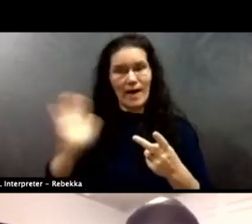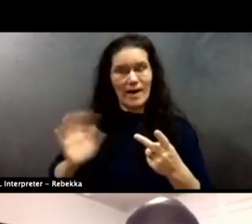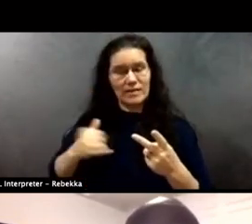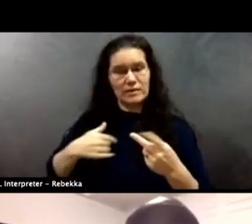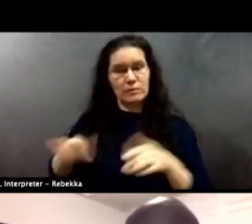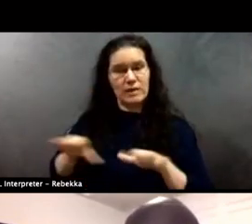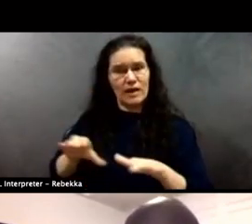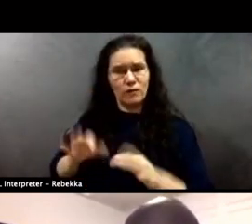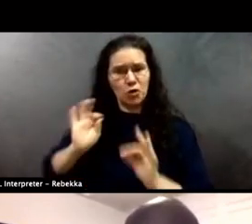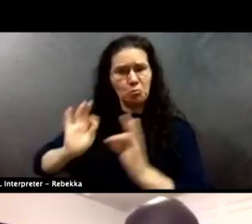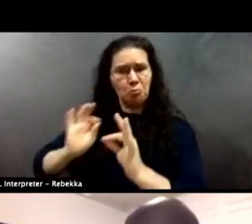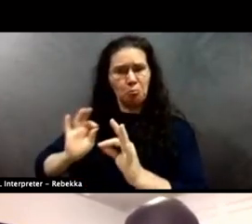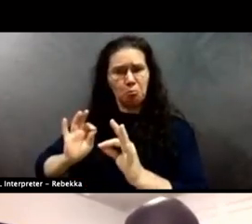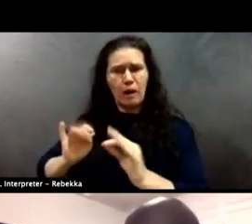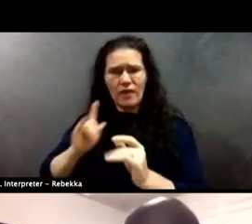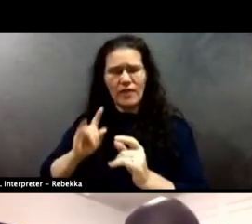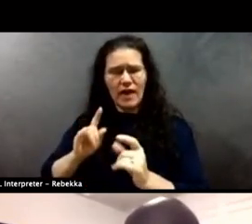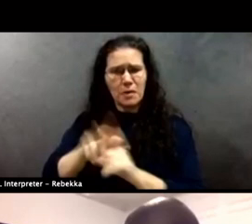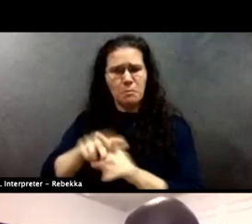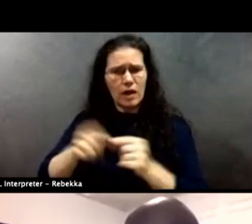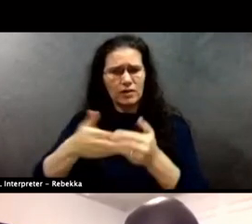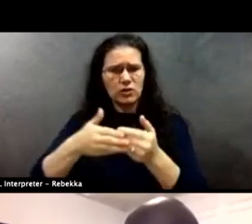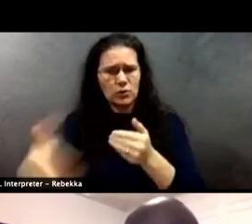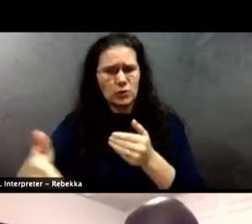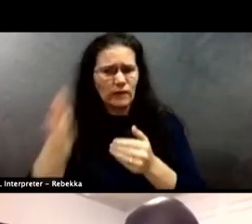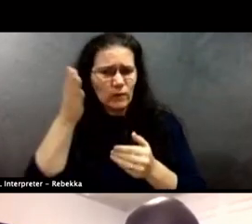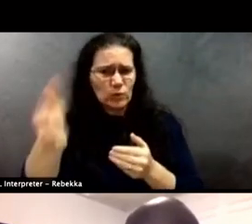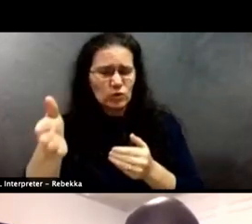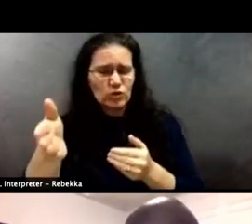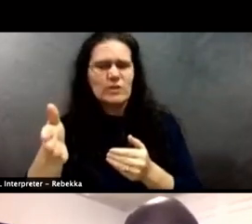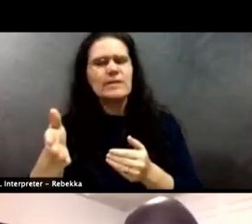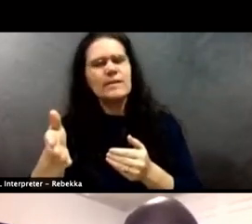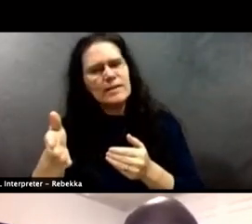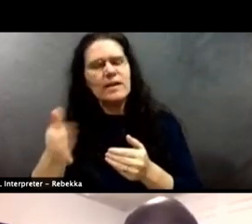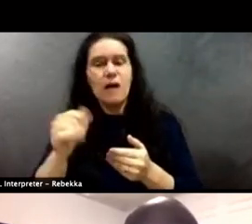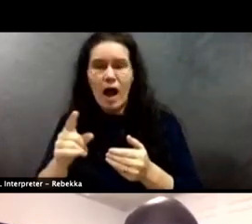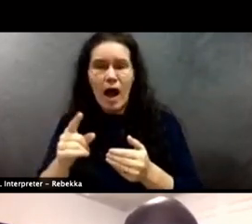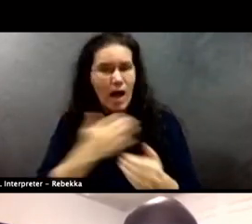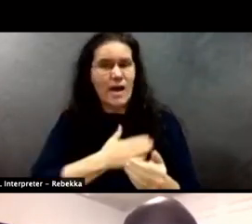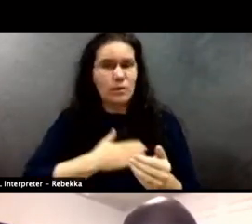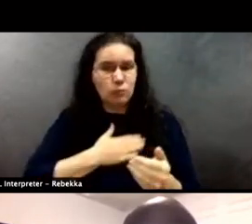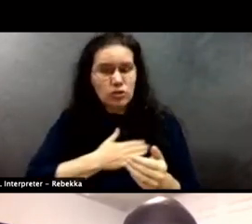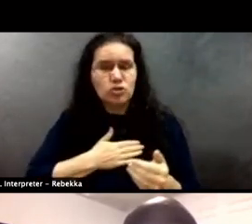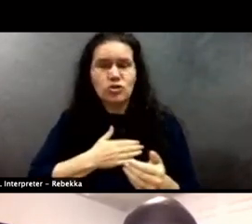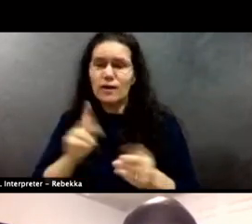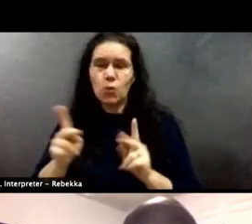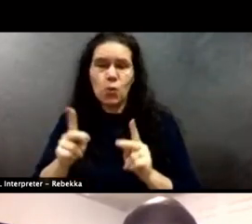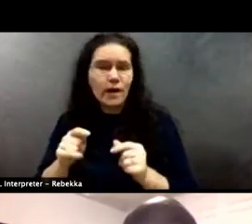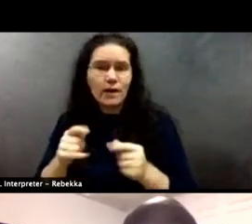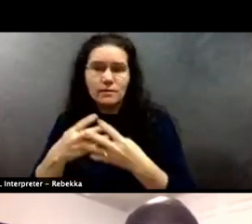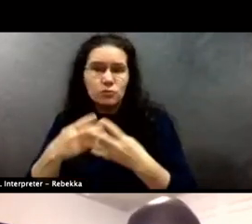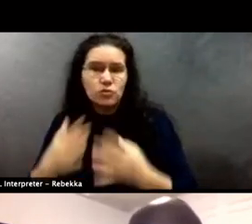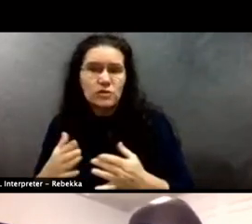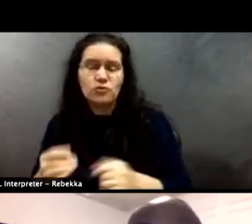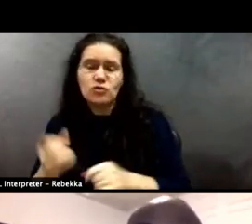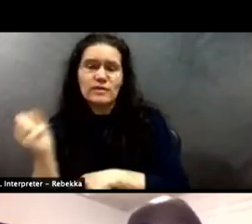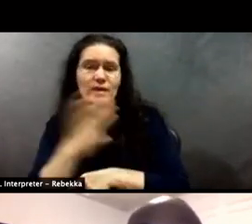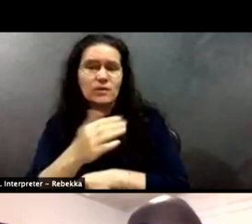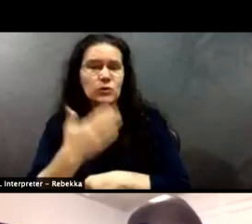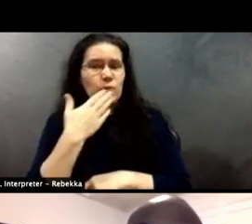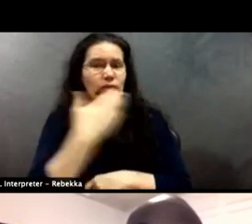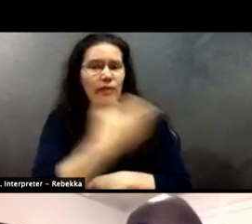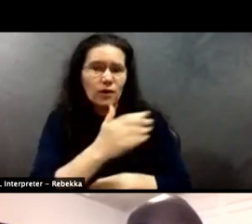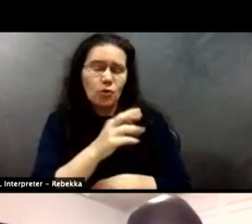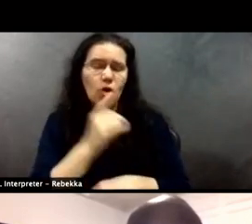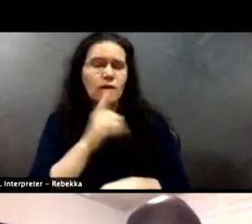keep turning around. I appreciate the good things that you have done. If you have detainees thanking you for their interactions with you, that's wonderful.